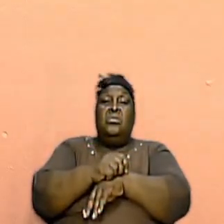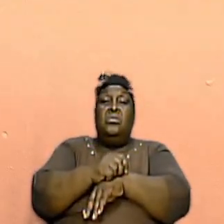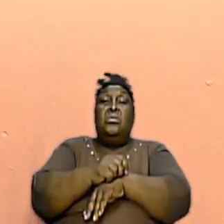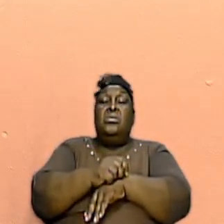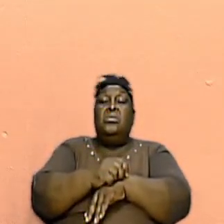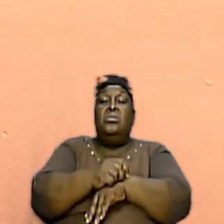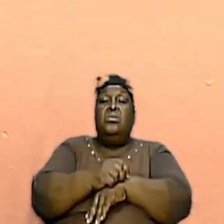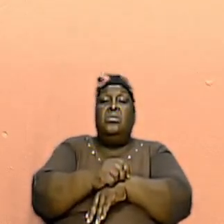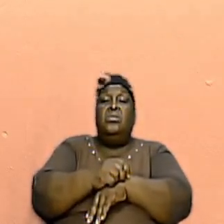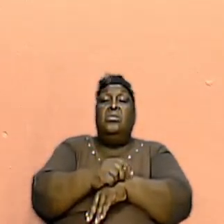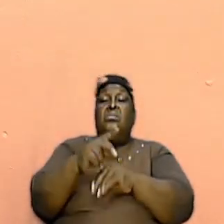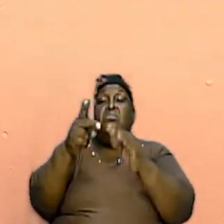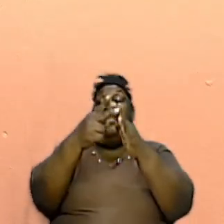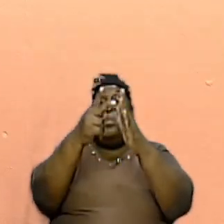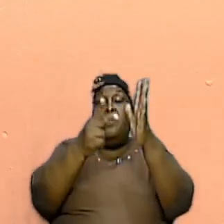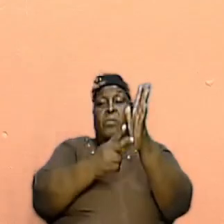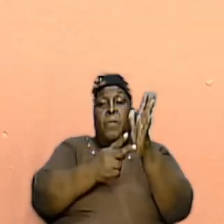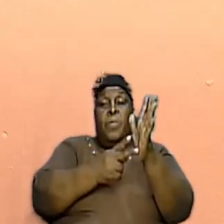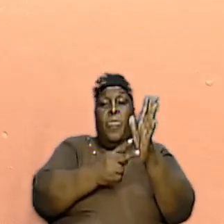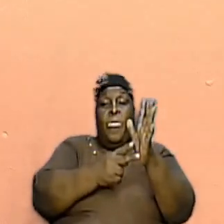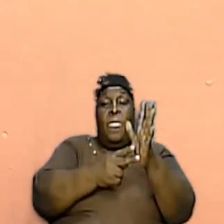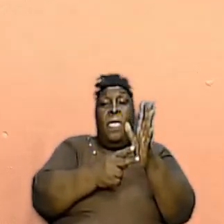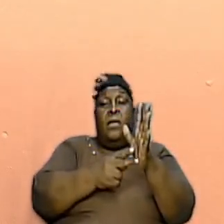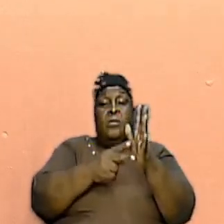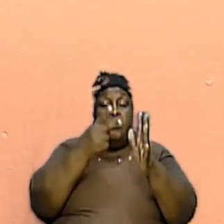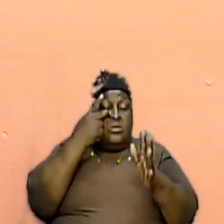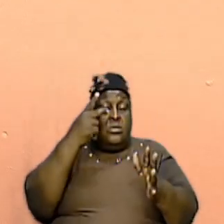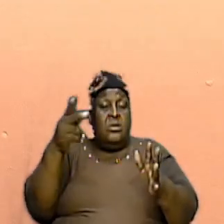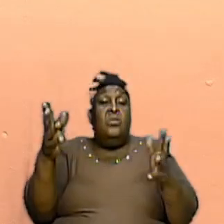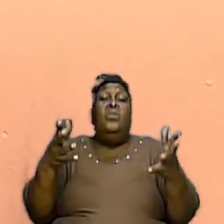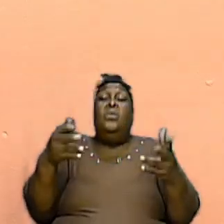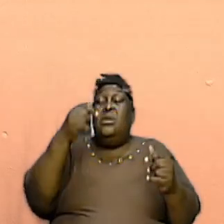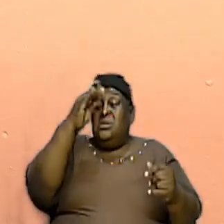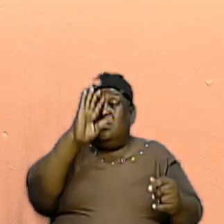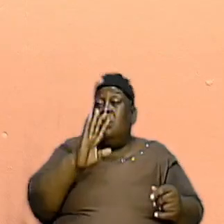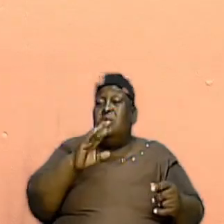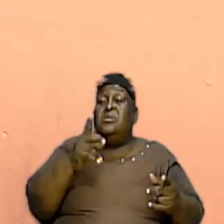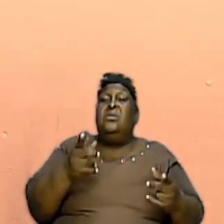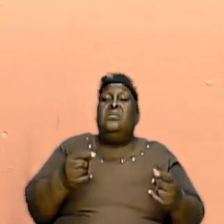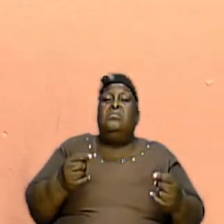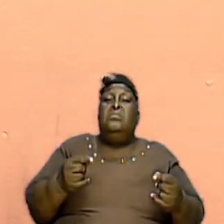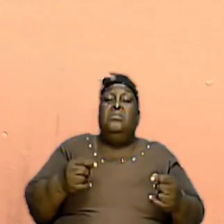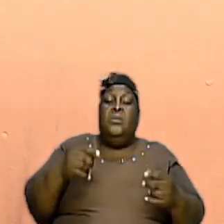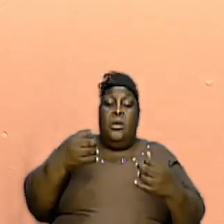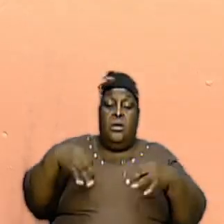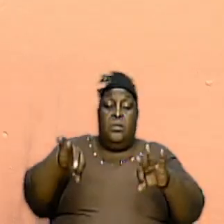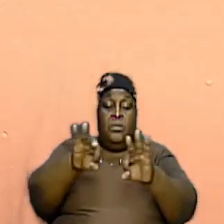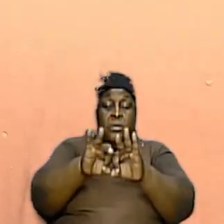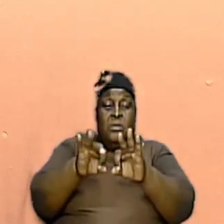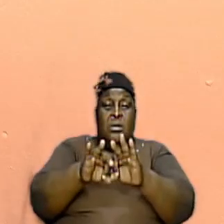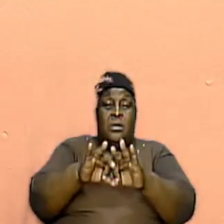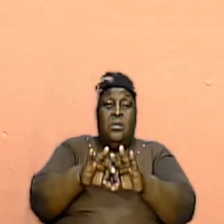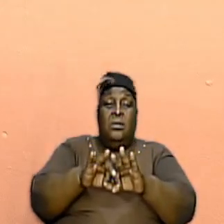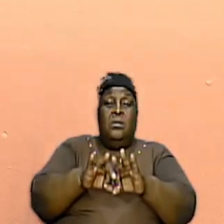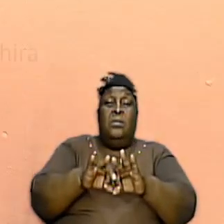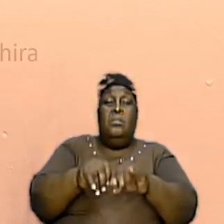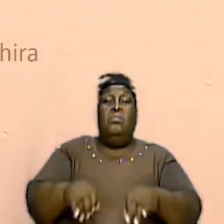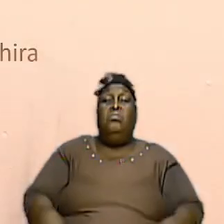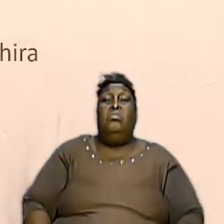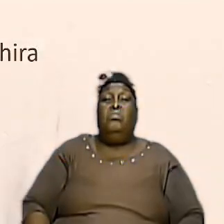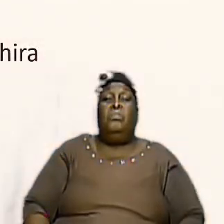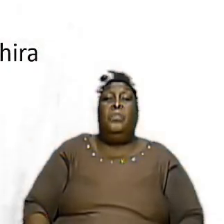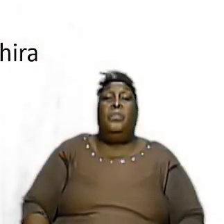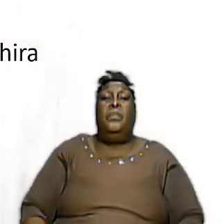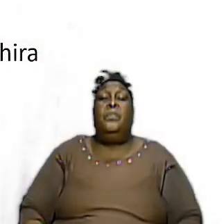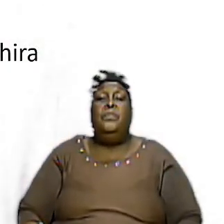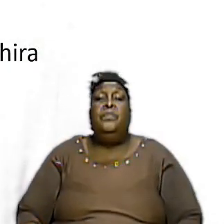fundamental principle I want us to look at what God did and it is important that we see that right I want us